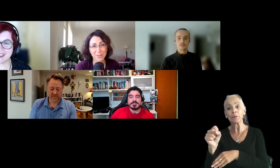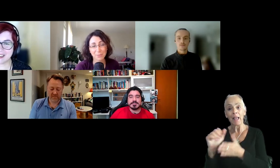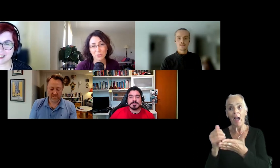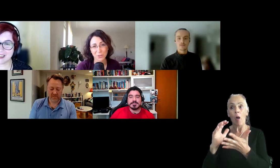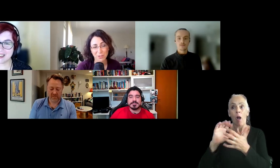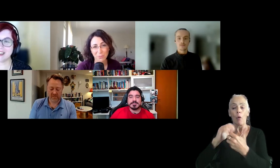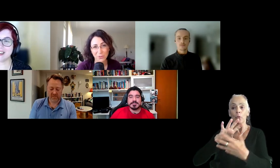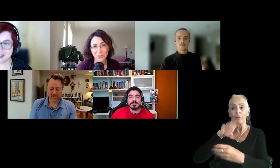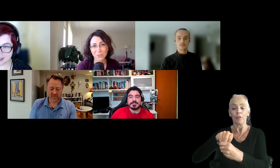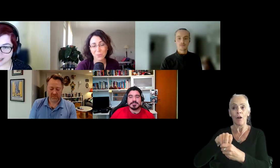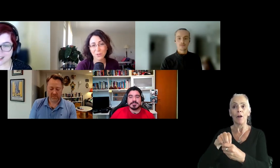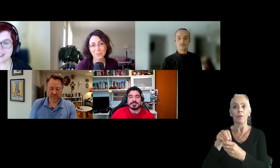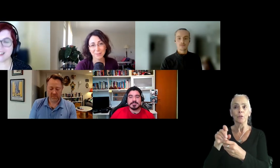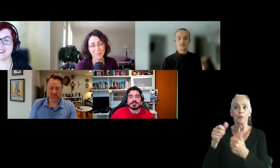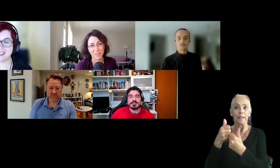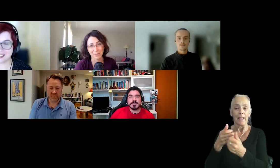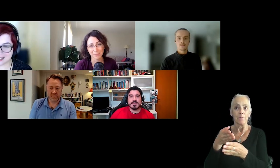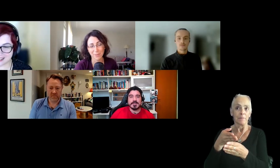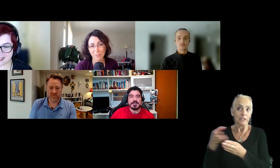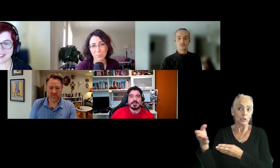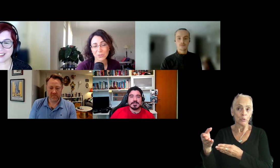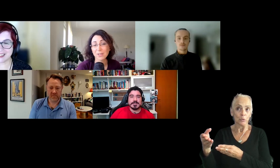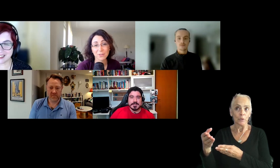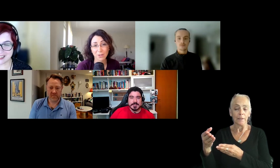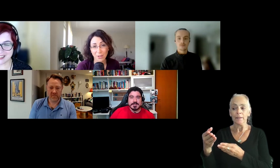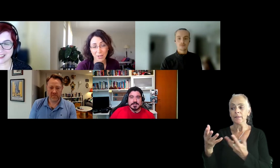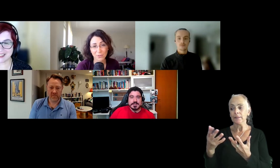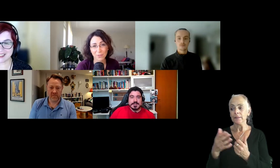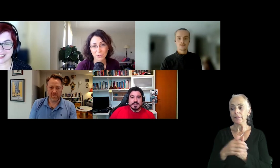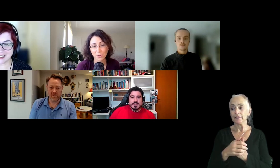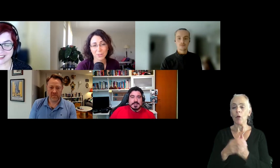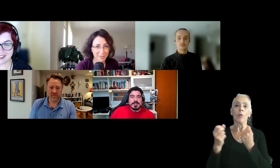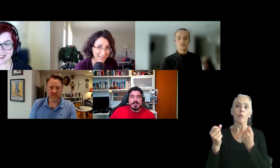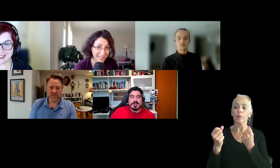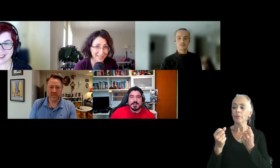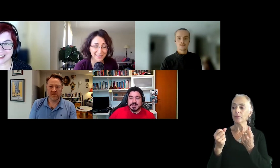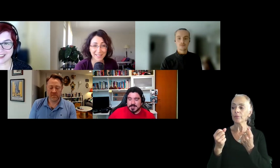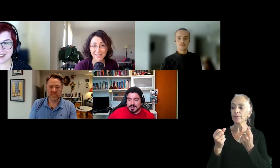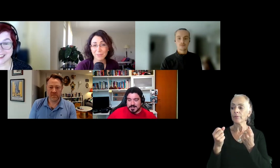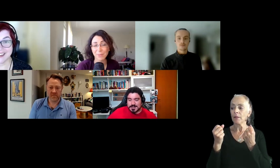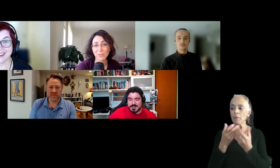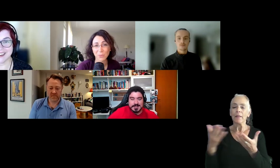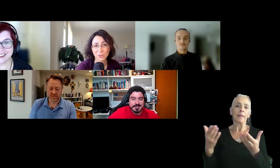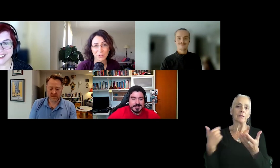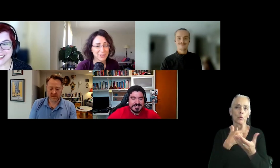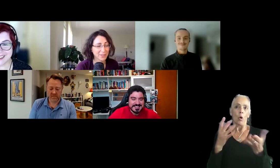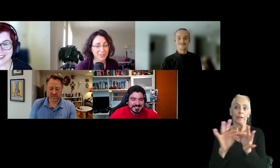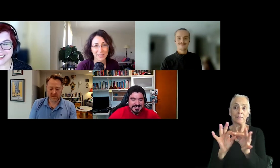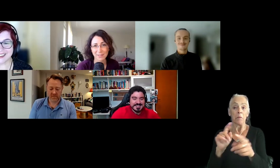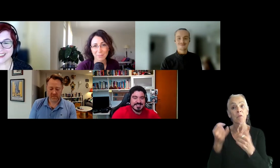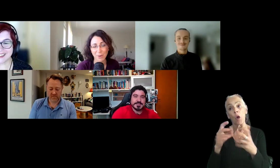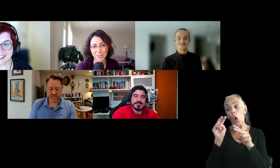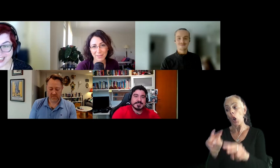industry, especially for UX roles. So if you want, I mean, it's a big blog post and there's a lot of stuff that's already been said here, but if you want to